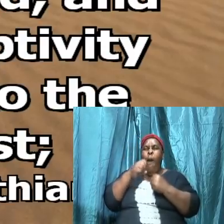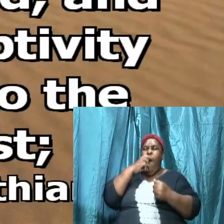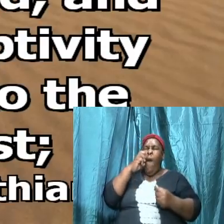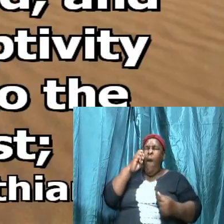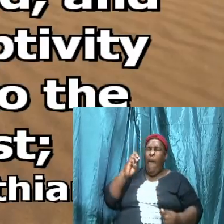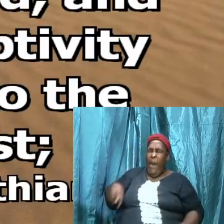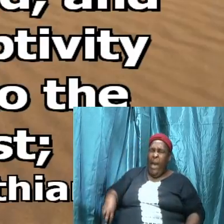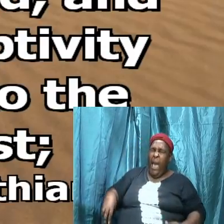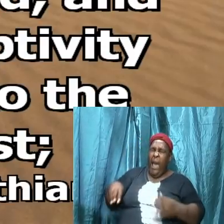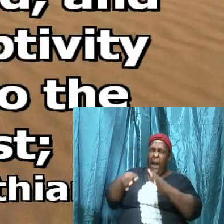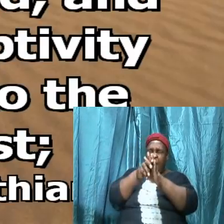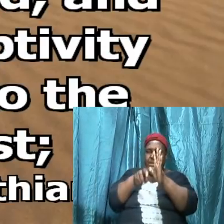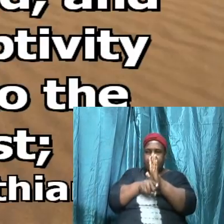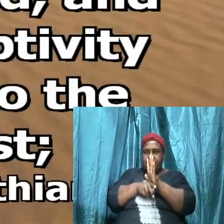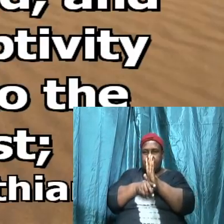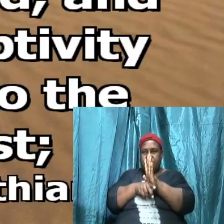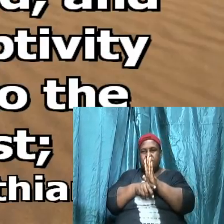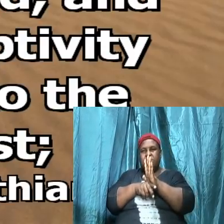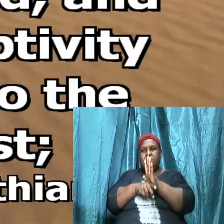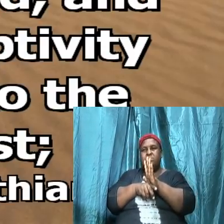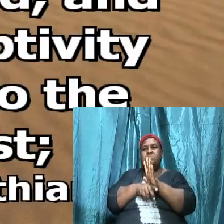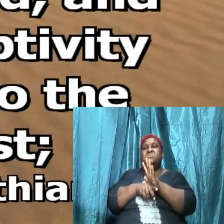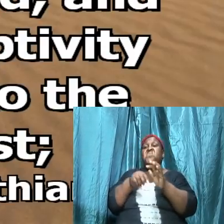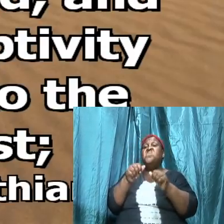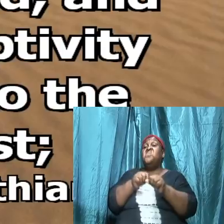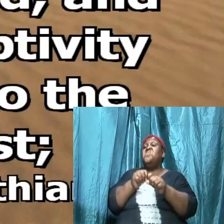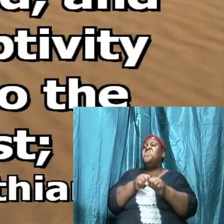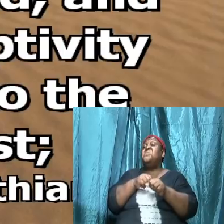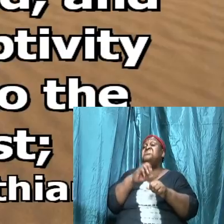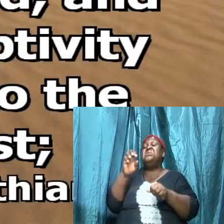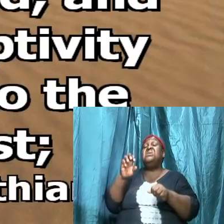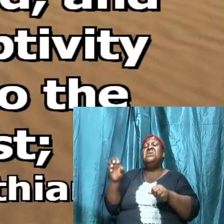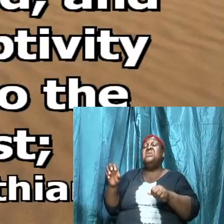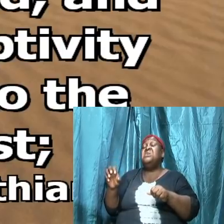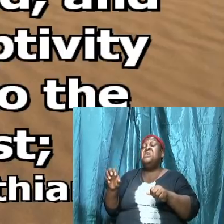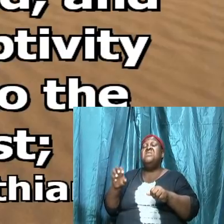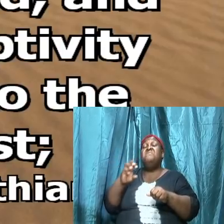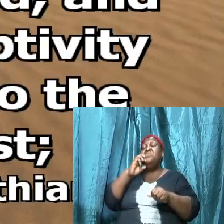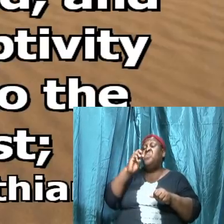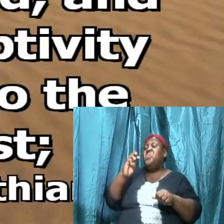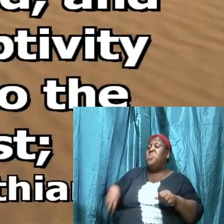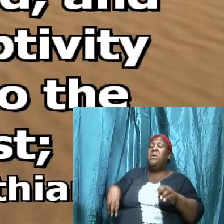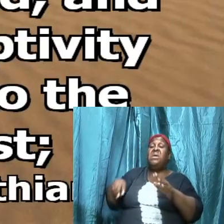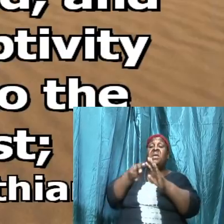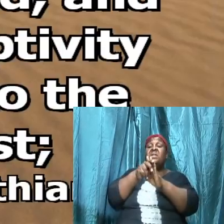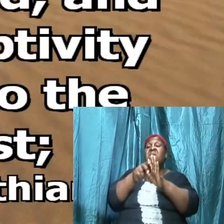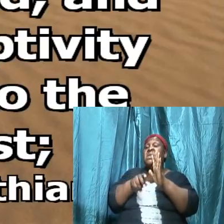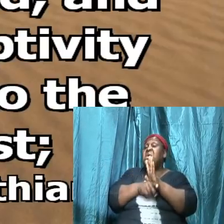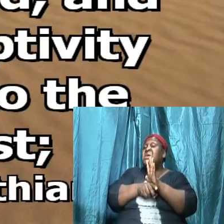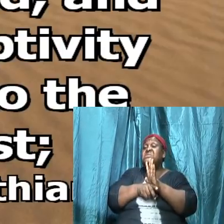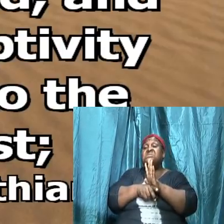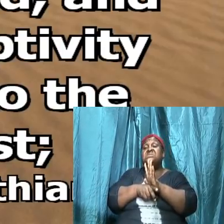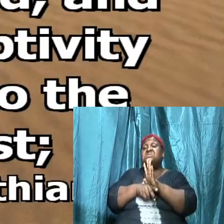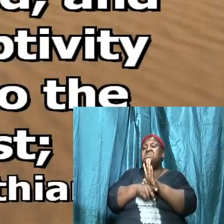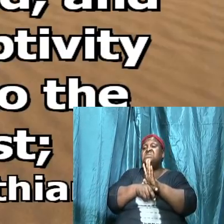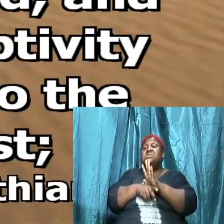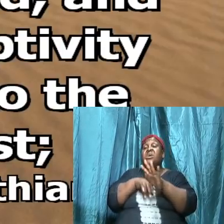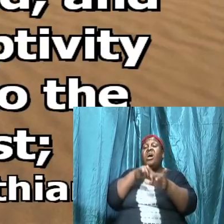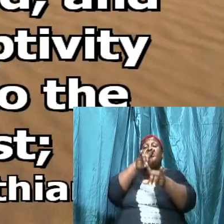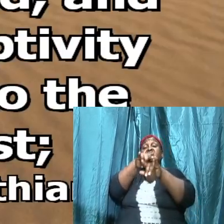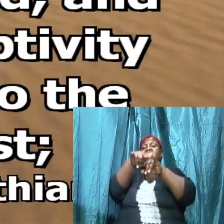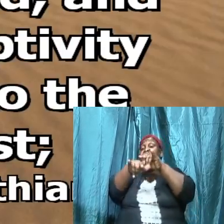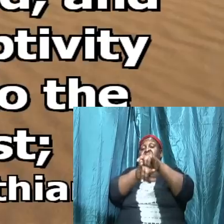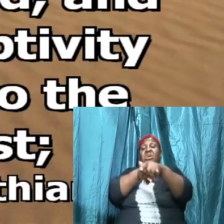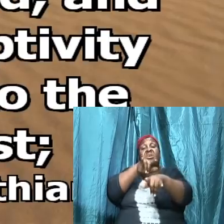but whatever cunning devices whatever craft he's coming with whatever subtleness he's going to